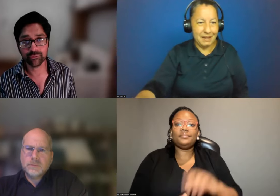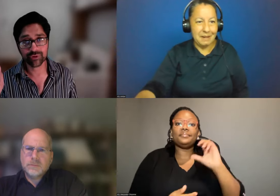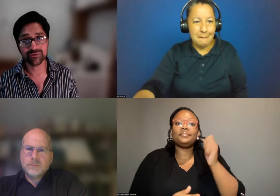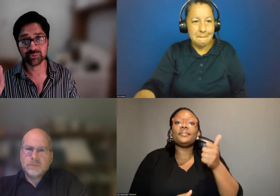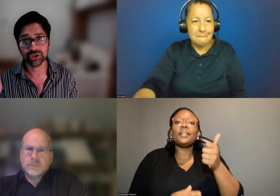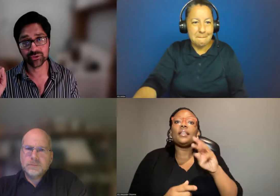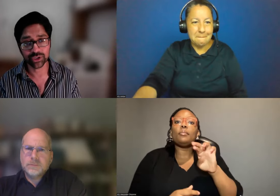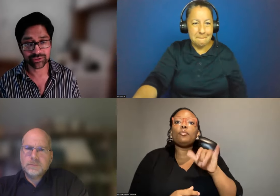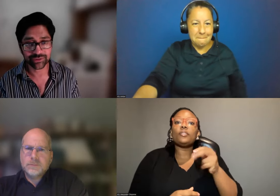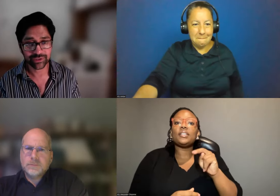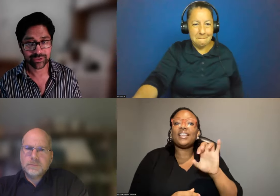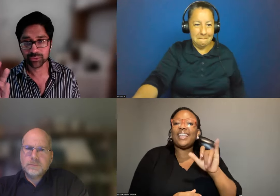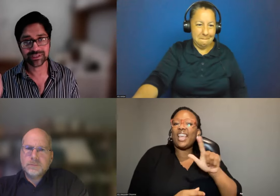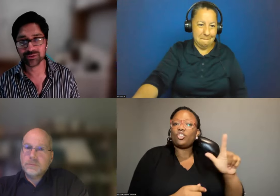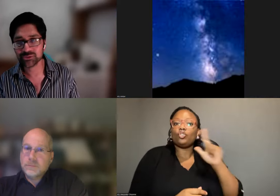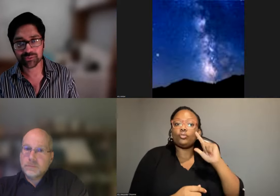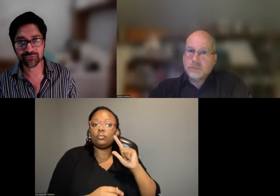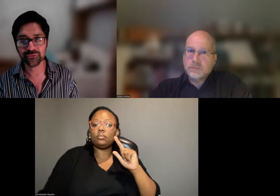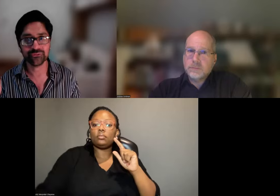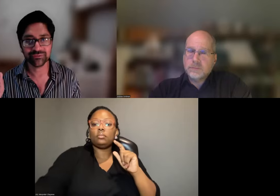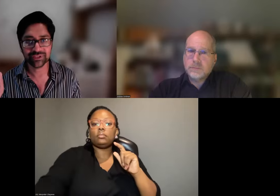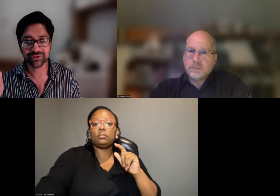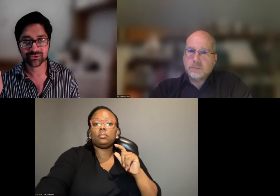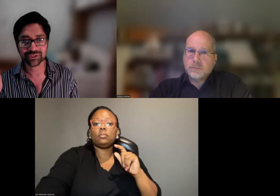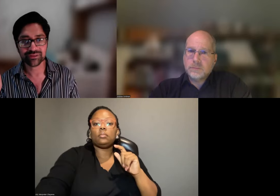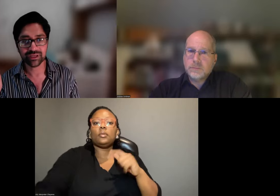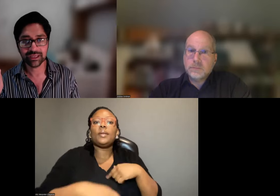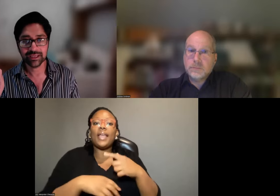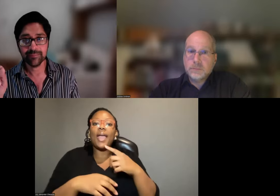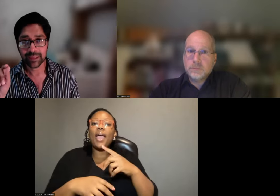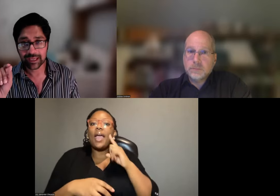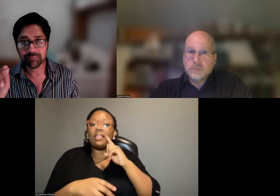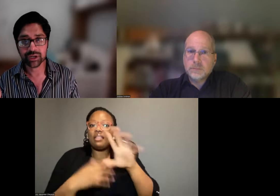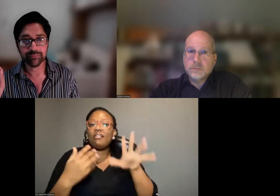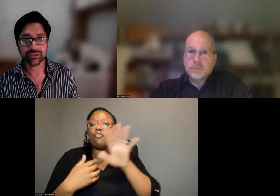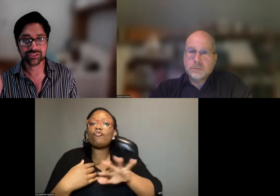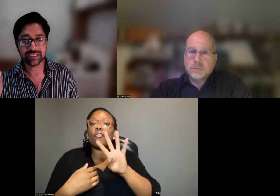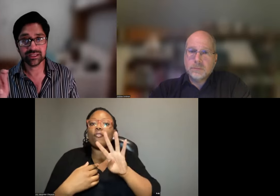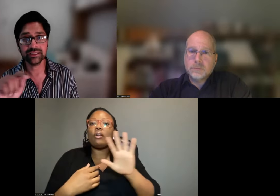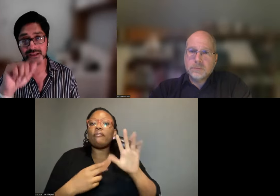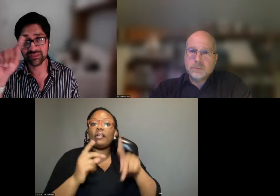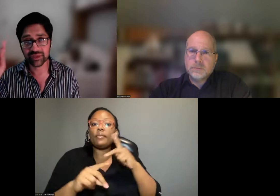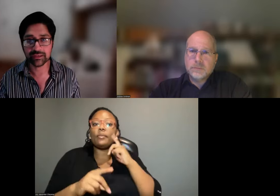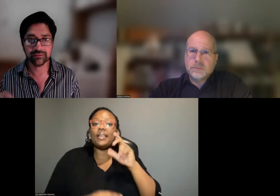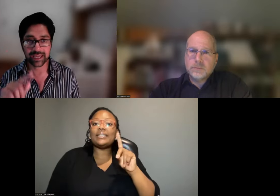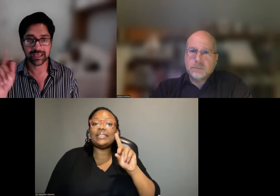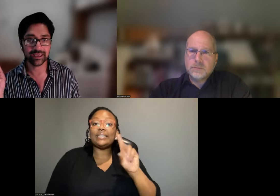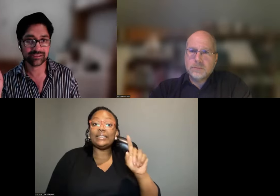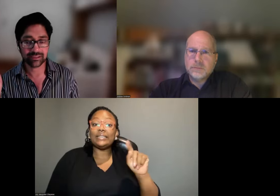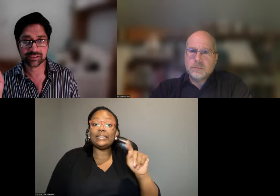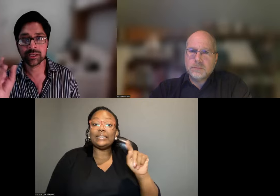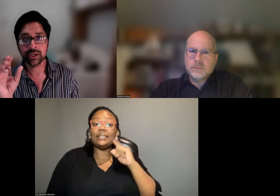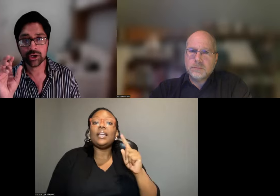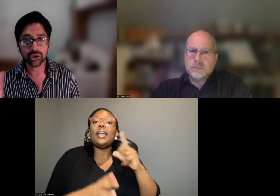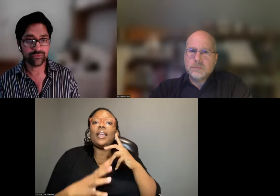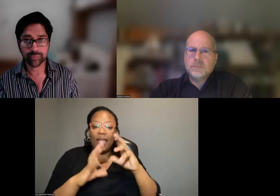one time rarest bird in the world. We were down to about four or five individuals, I think, in part because DDT had thinned the egg